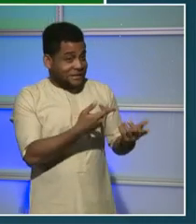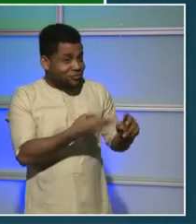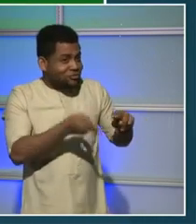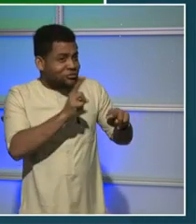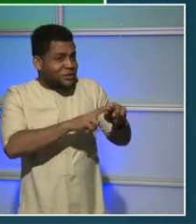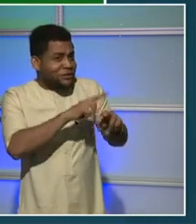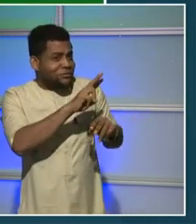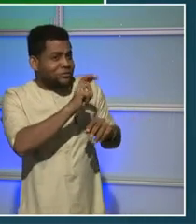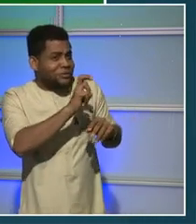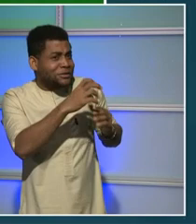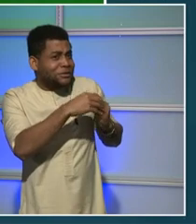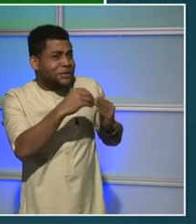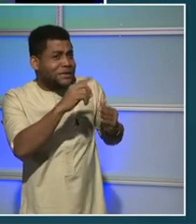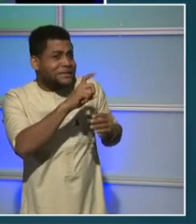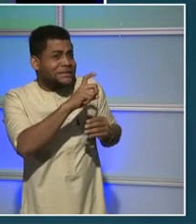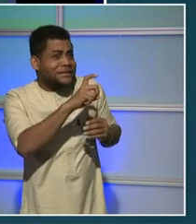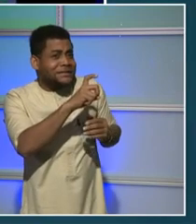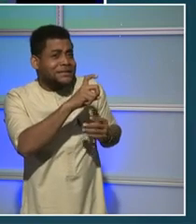It does. Okay.